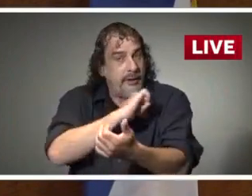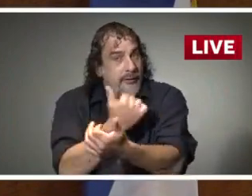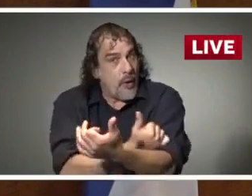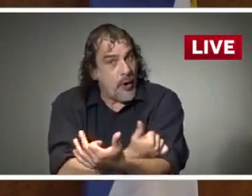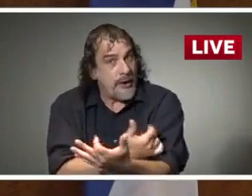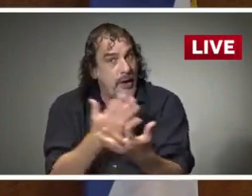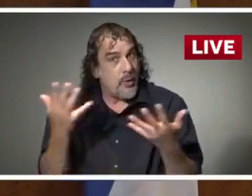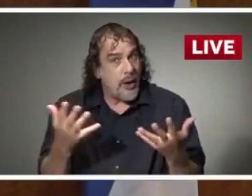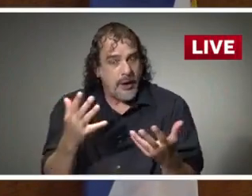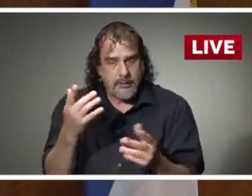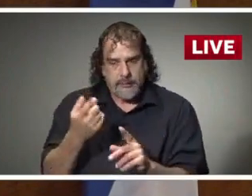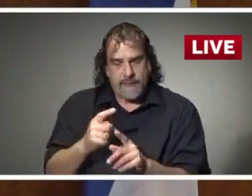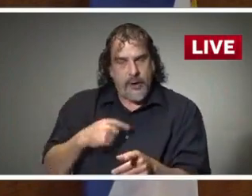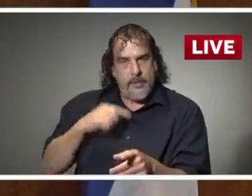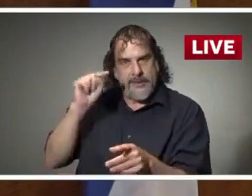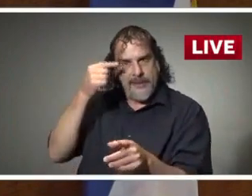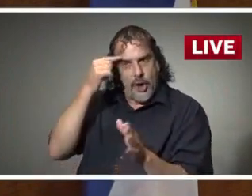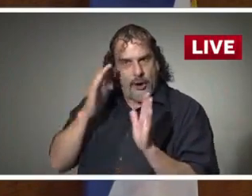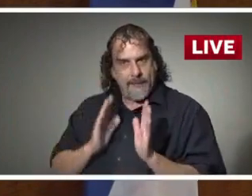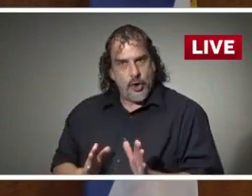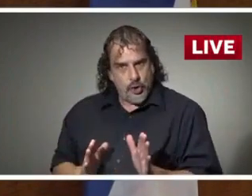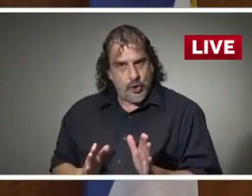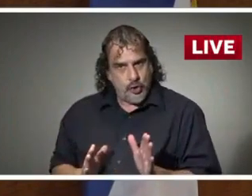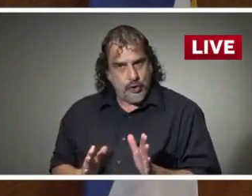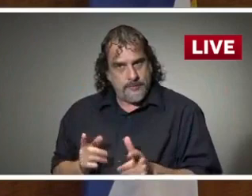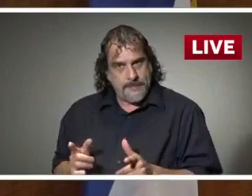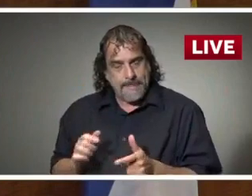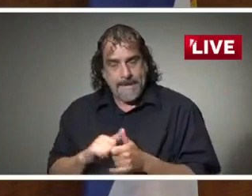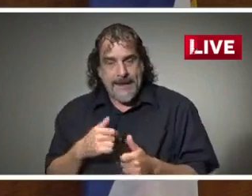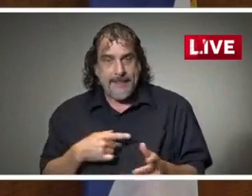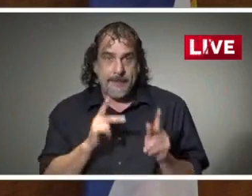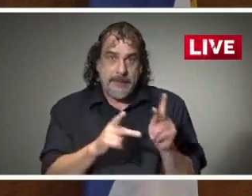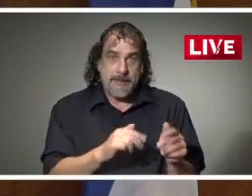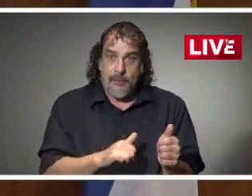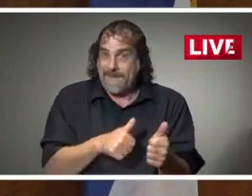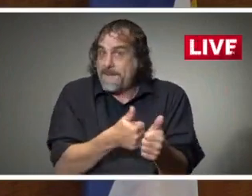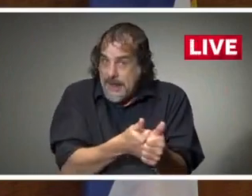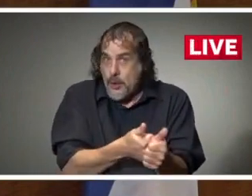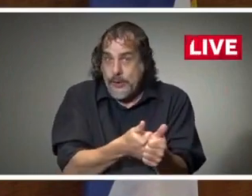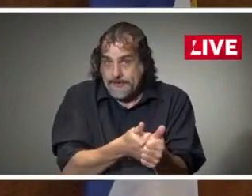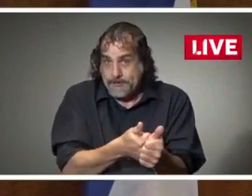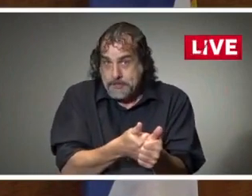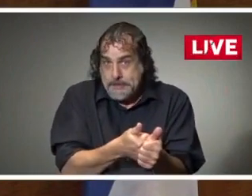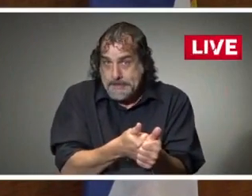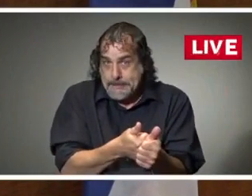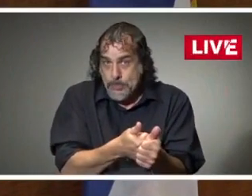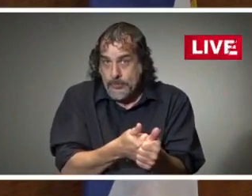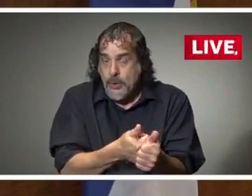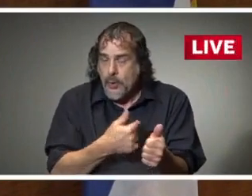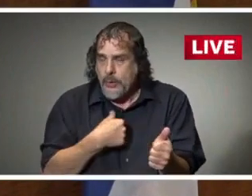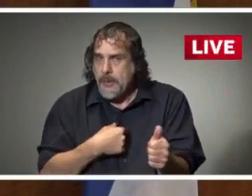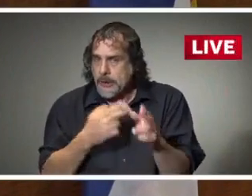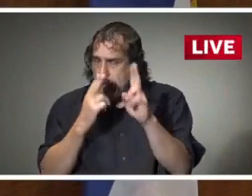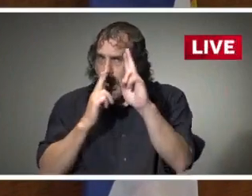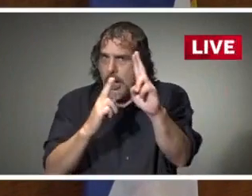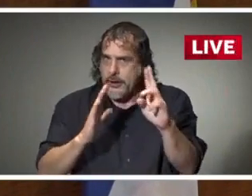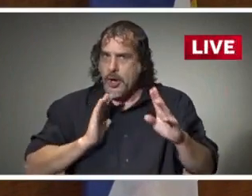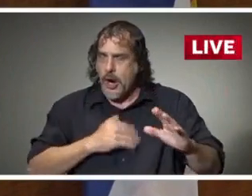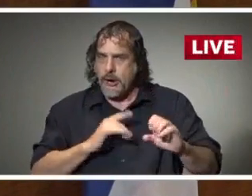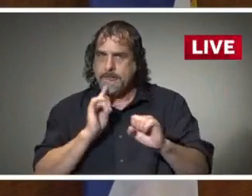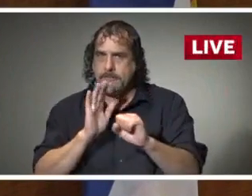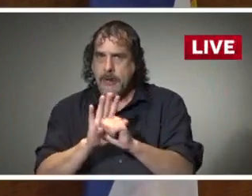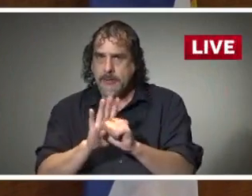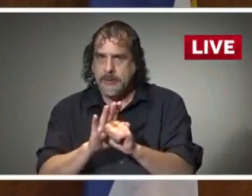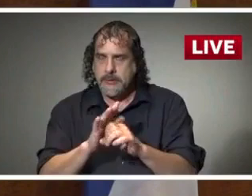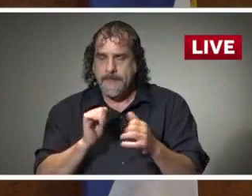of the governed. It comes from the consent of the people. We have to honor our commitments. Moving the